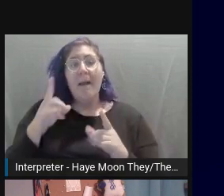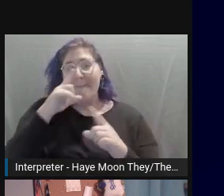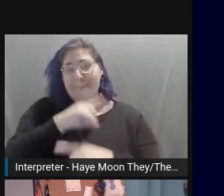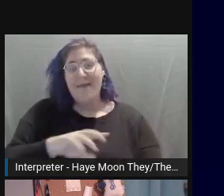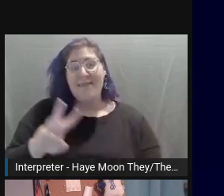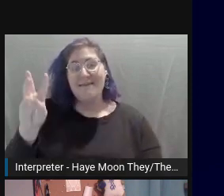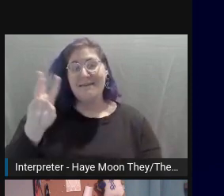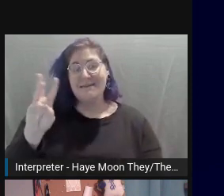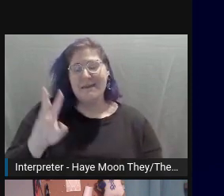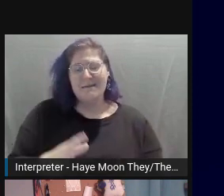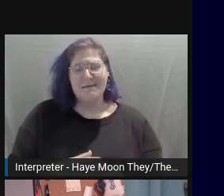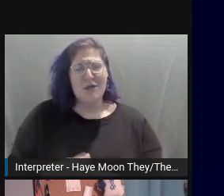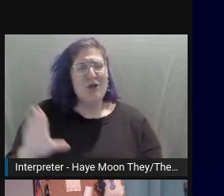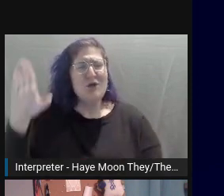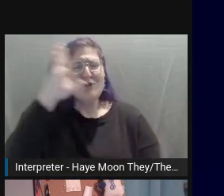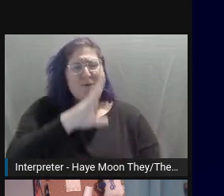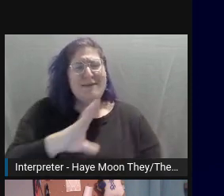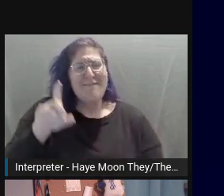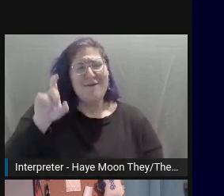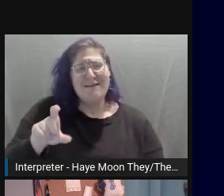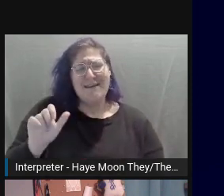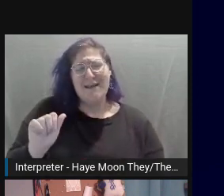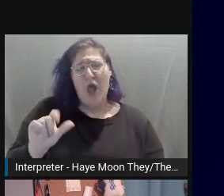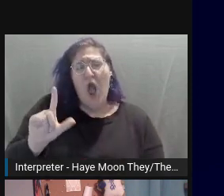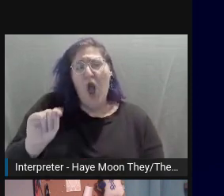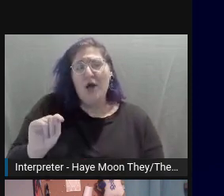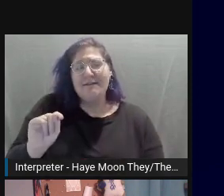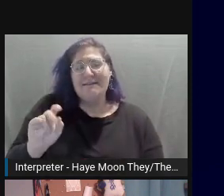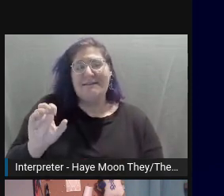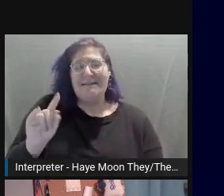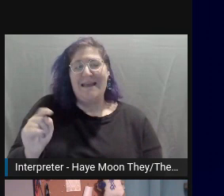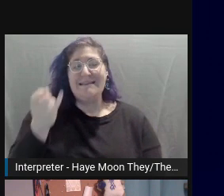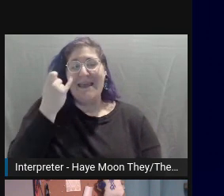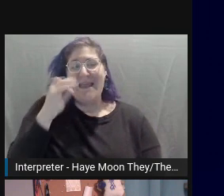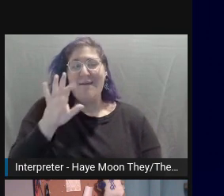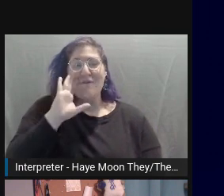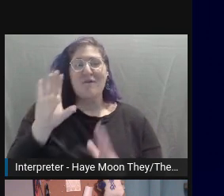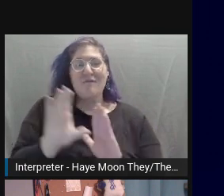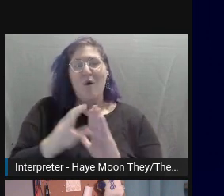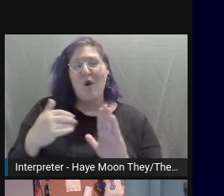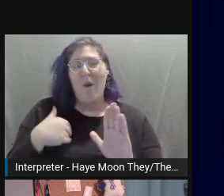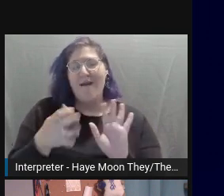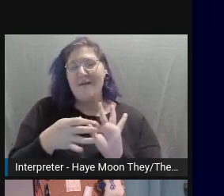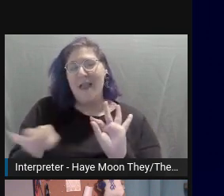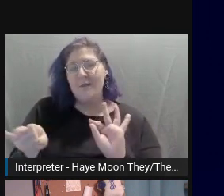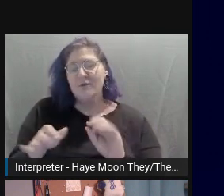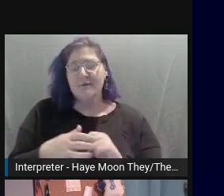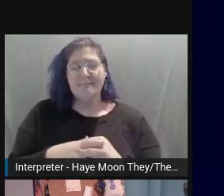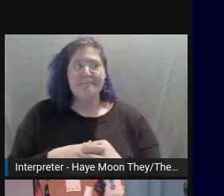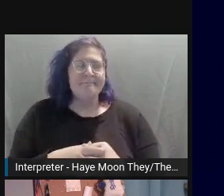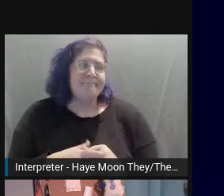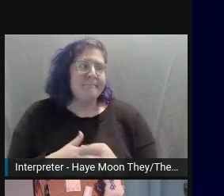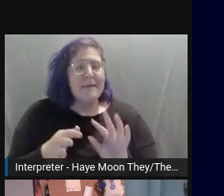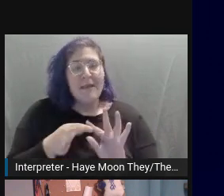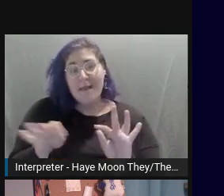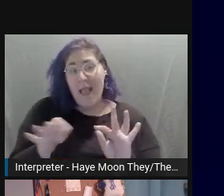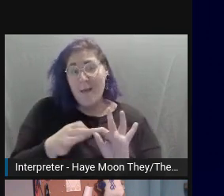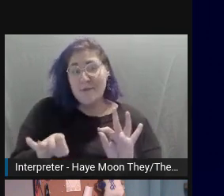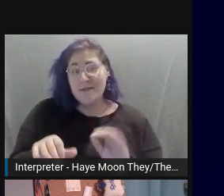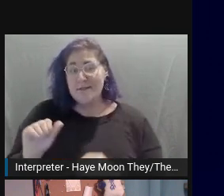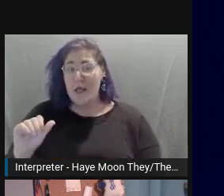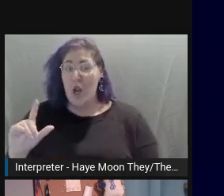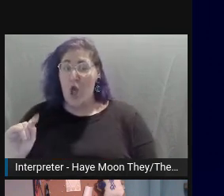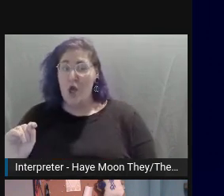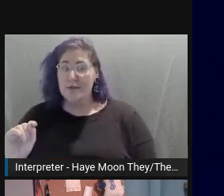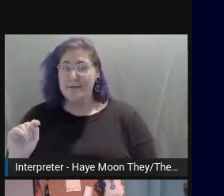never need alt text if you have a caption in your photo or if your photo has a caption. Captions and alt text generally